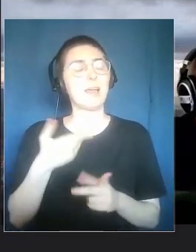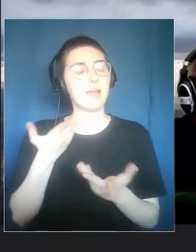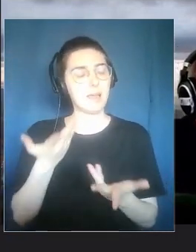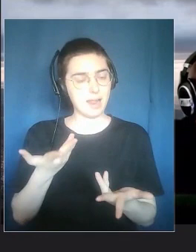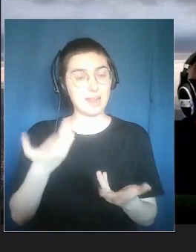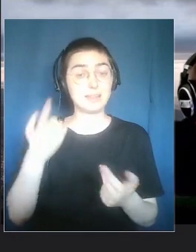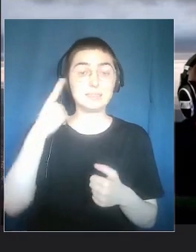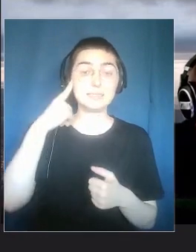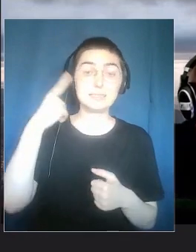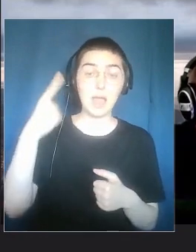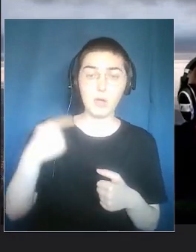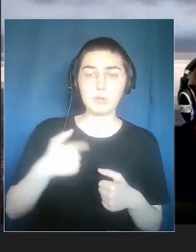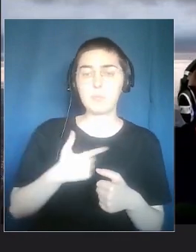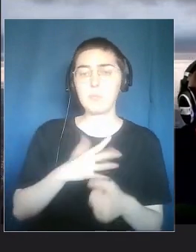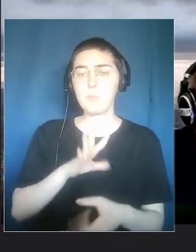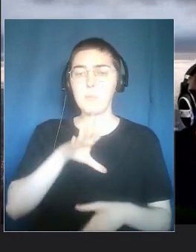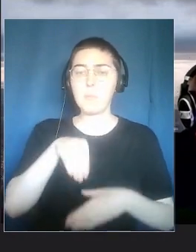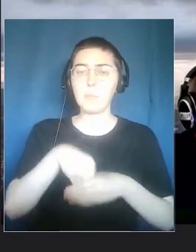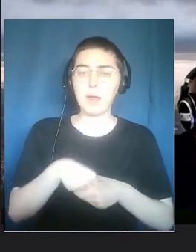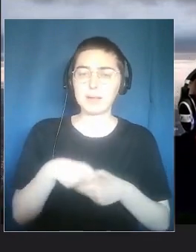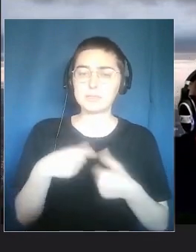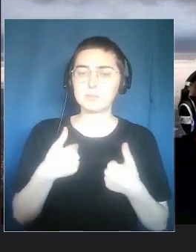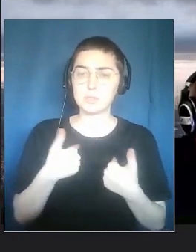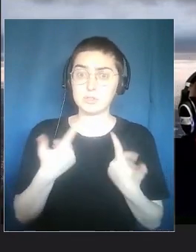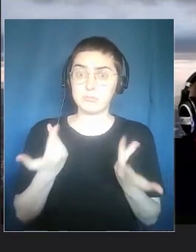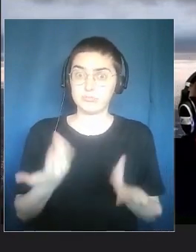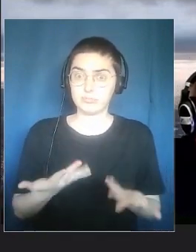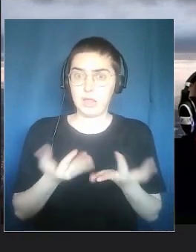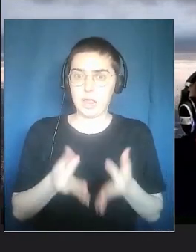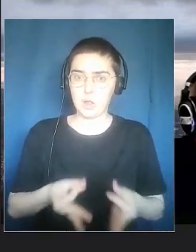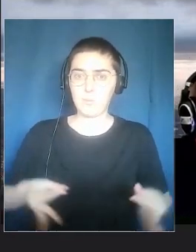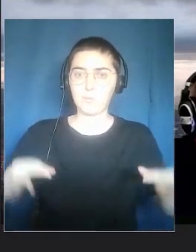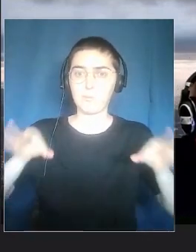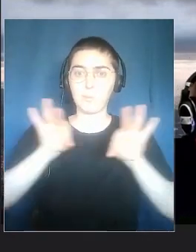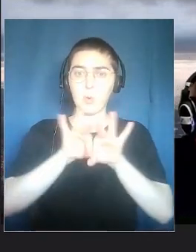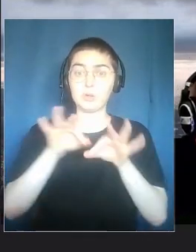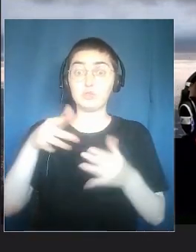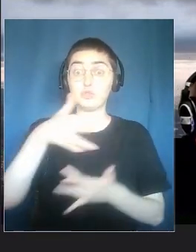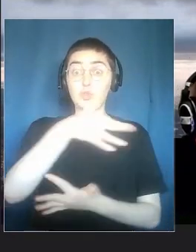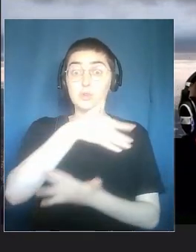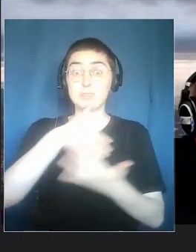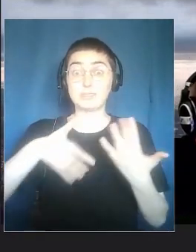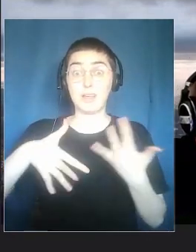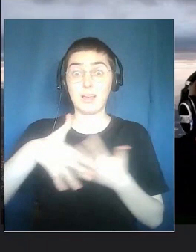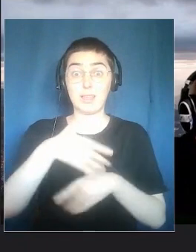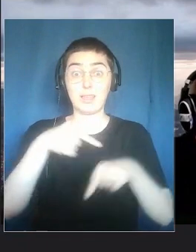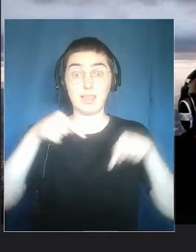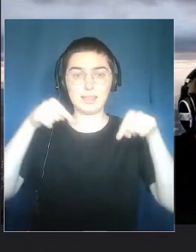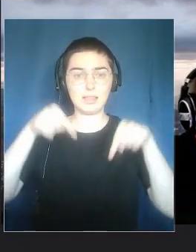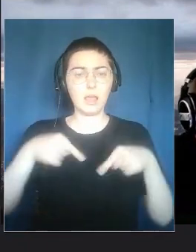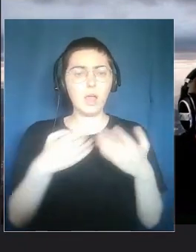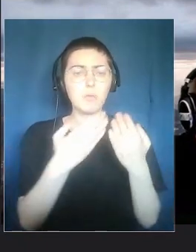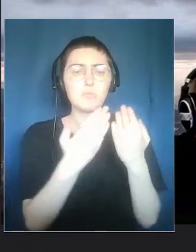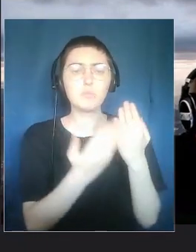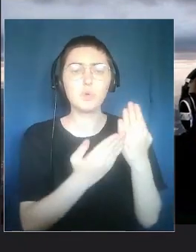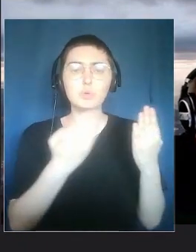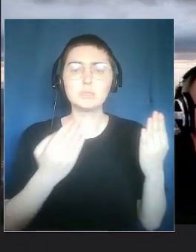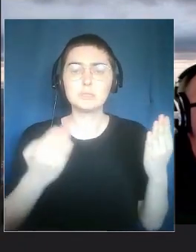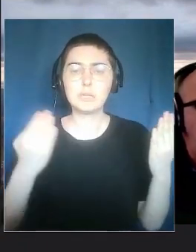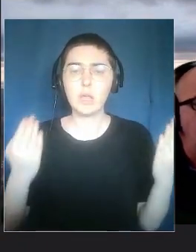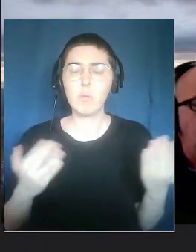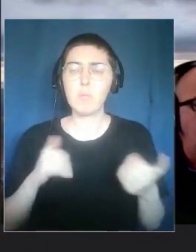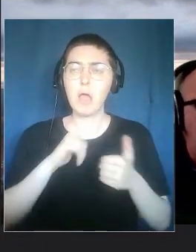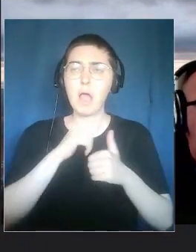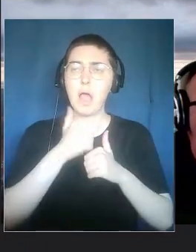is always more important in society. And how museums could